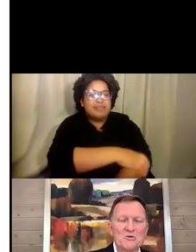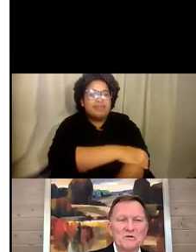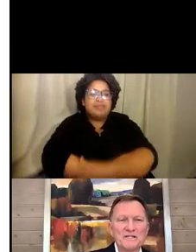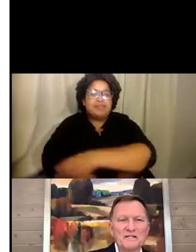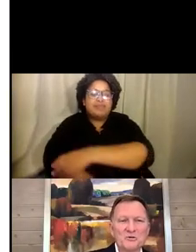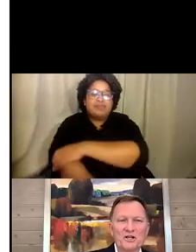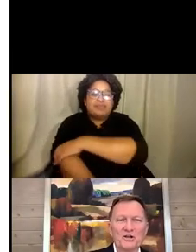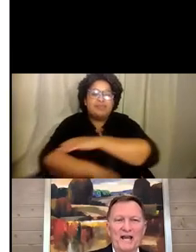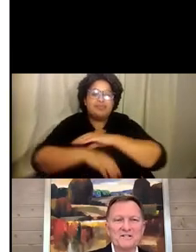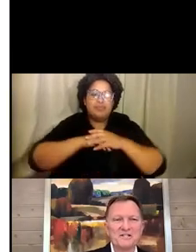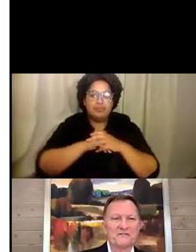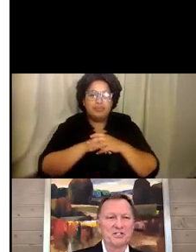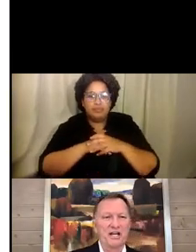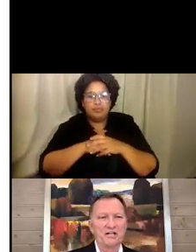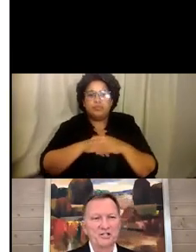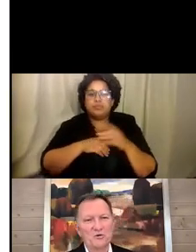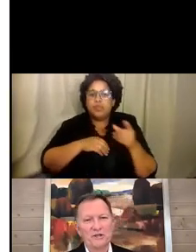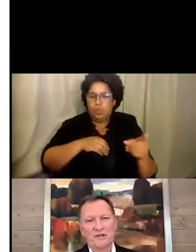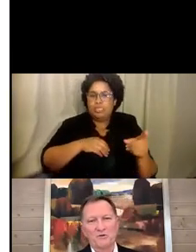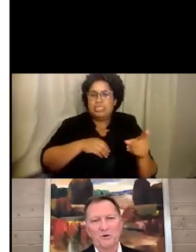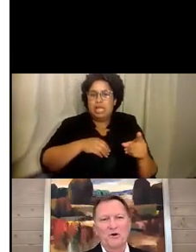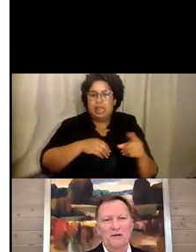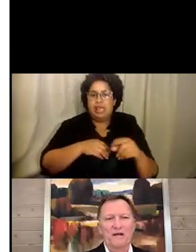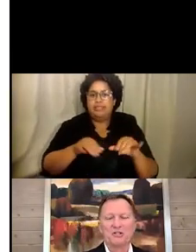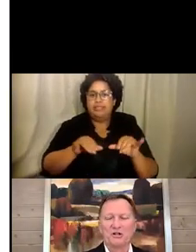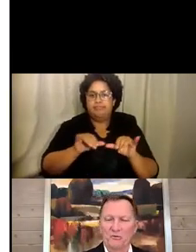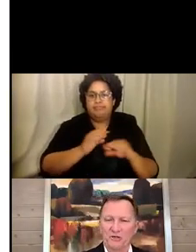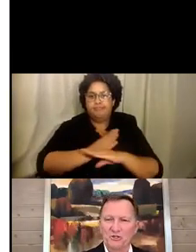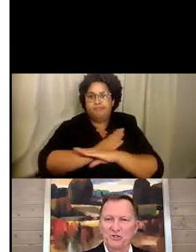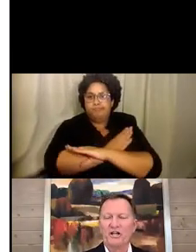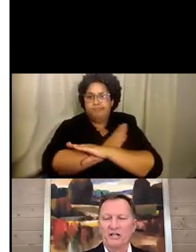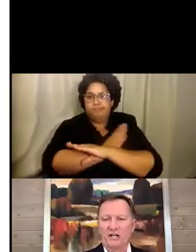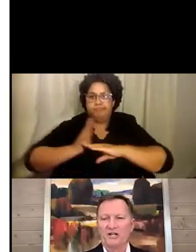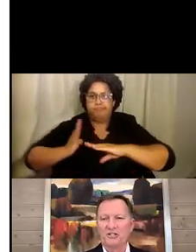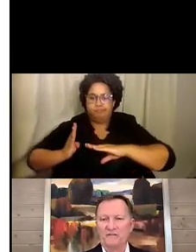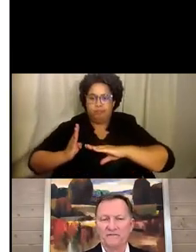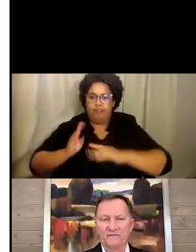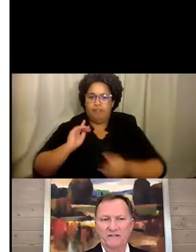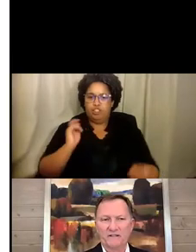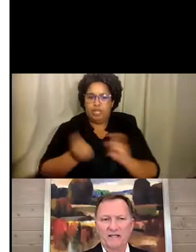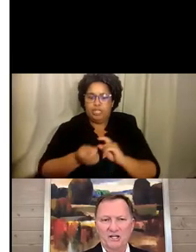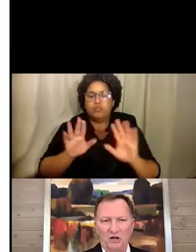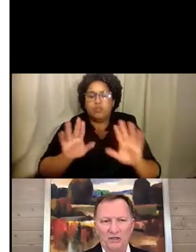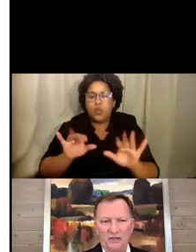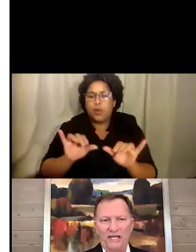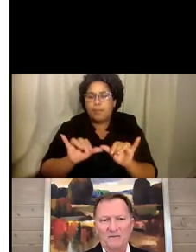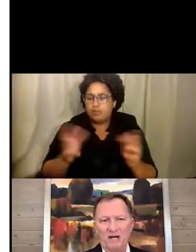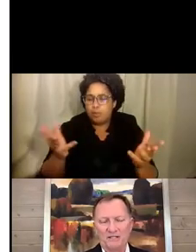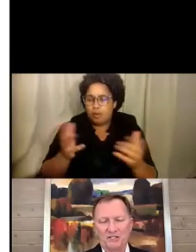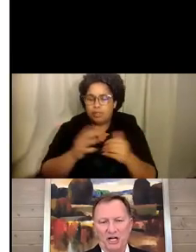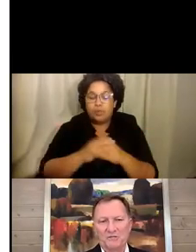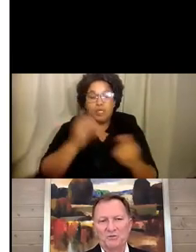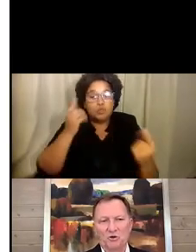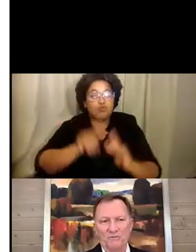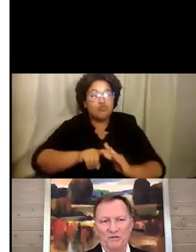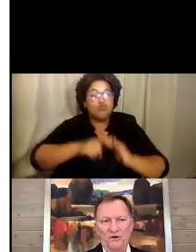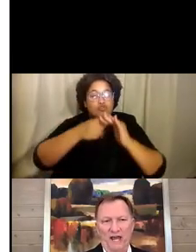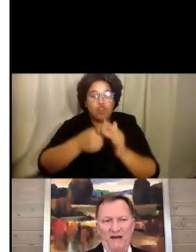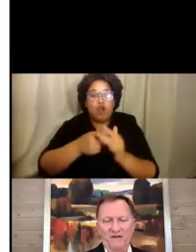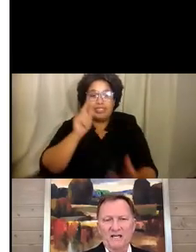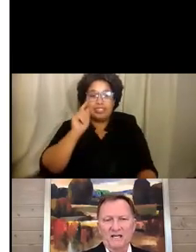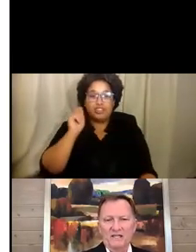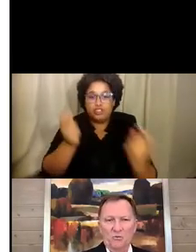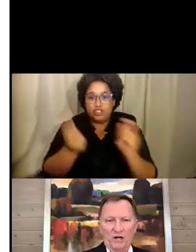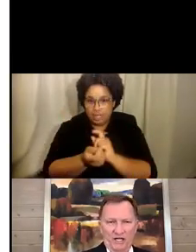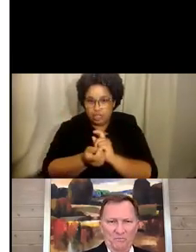So the critical axes of change. So the way you want to measure here, when you start an initiative and start thinking about the change program that you